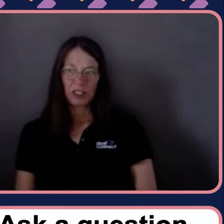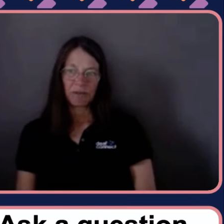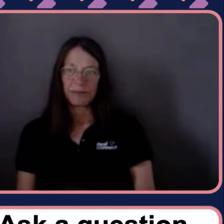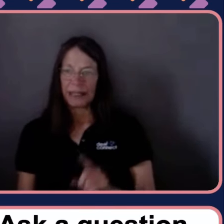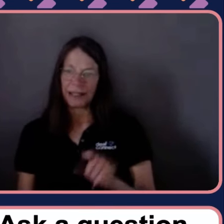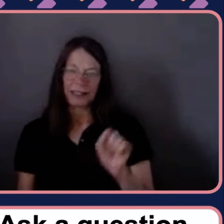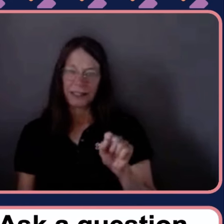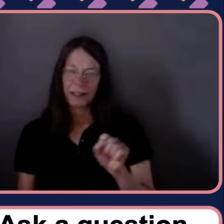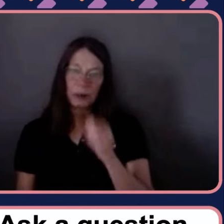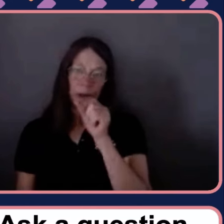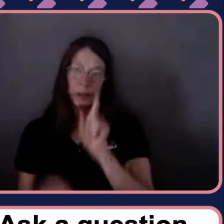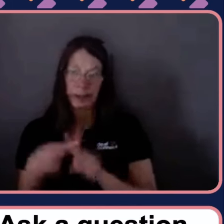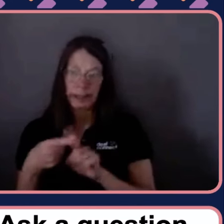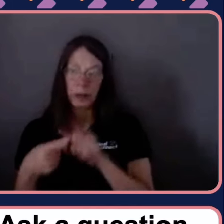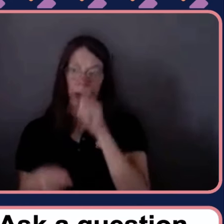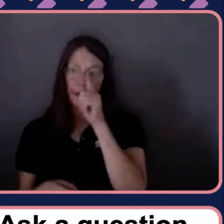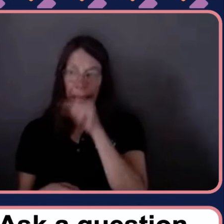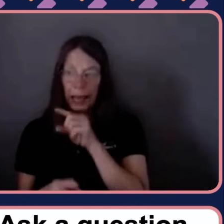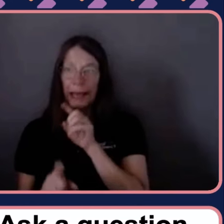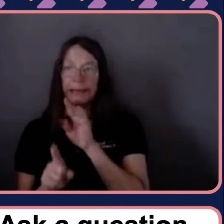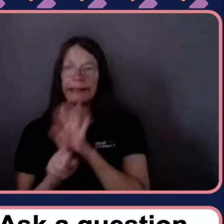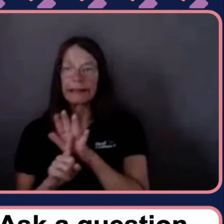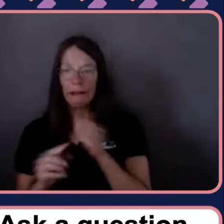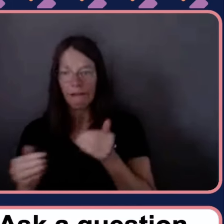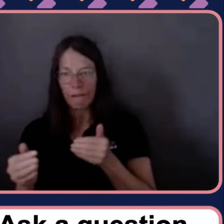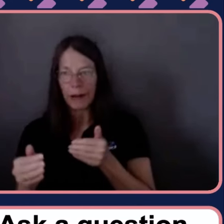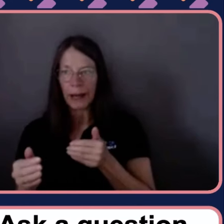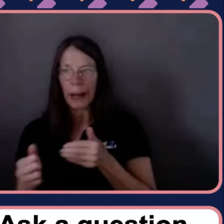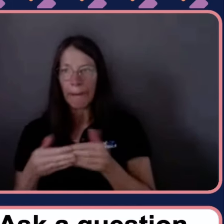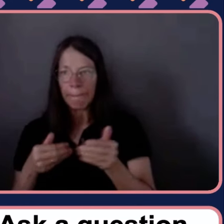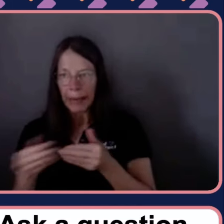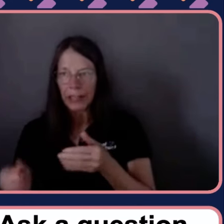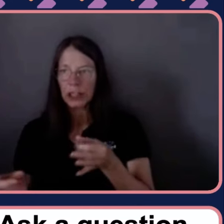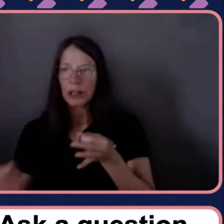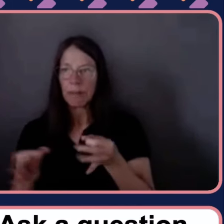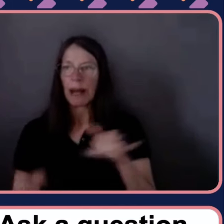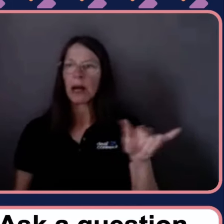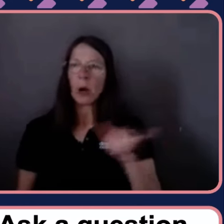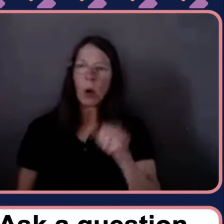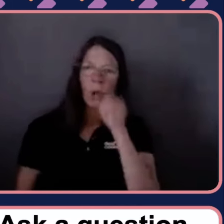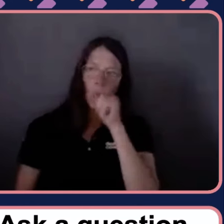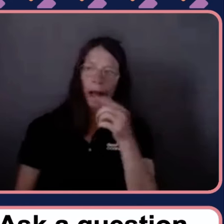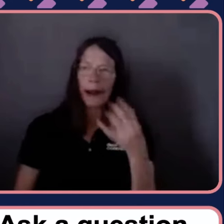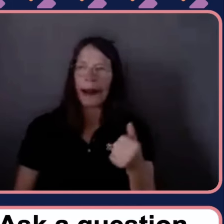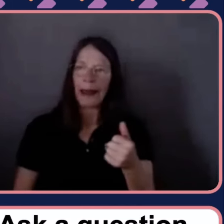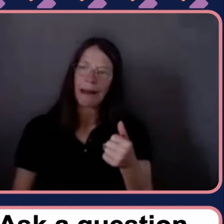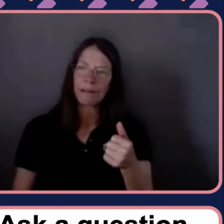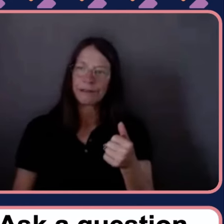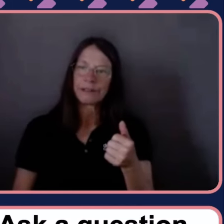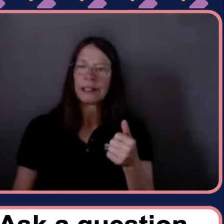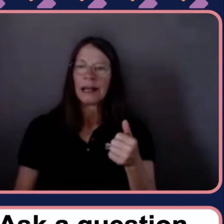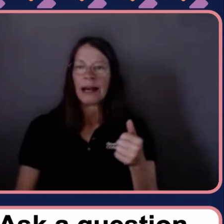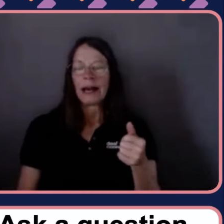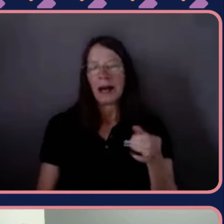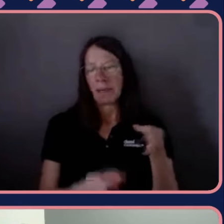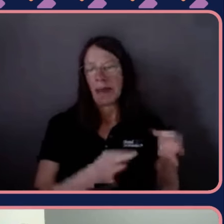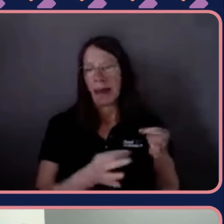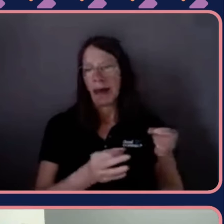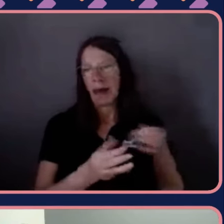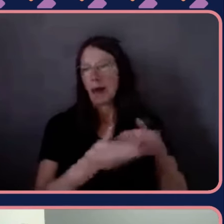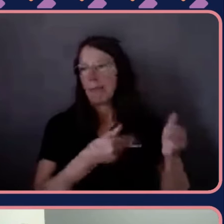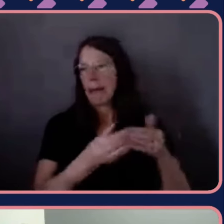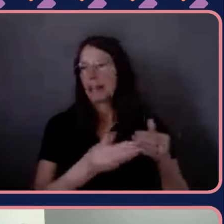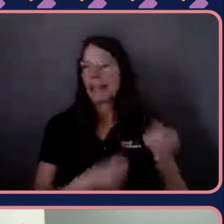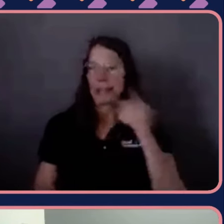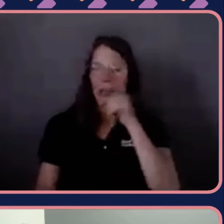your own plan or to have a registered plan manager manage it for you. Great. Thank